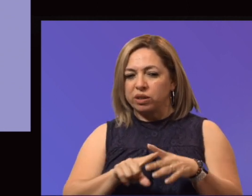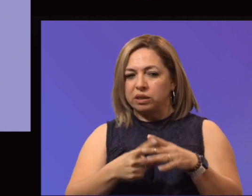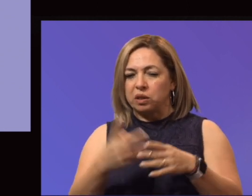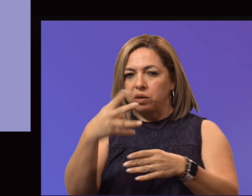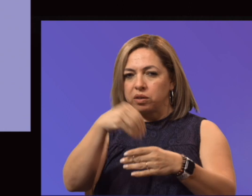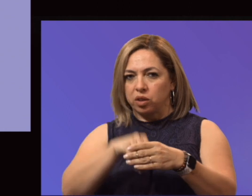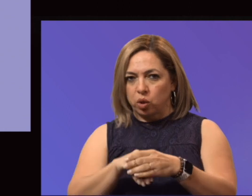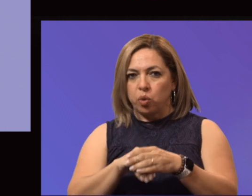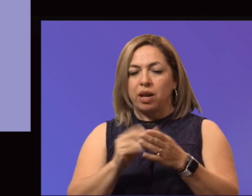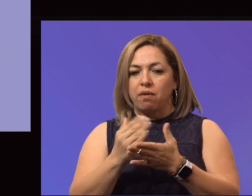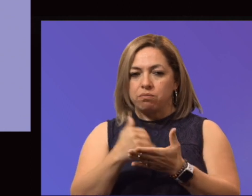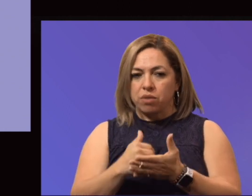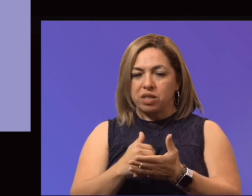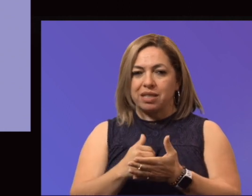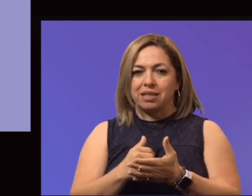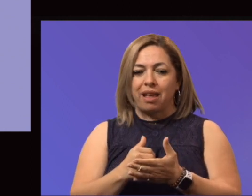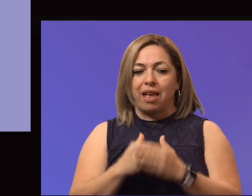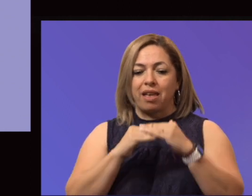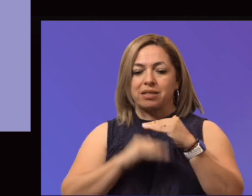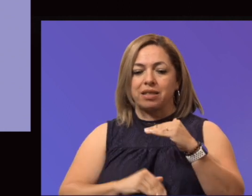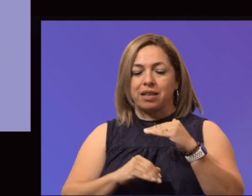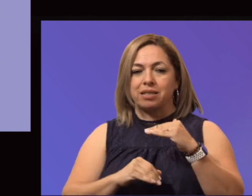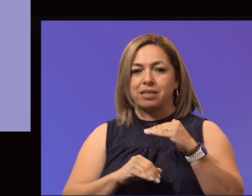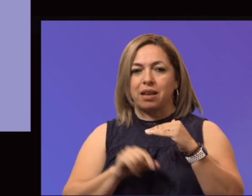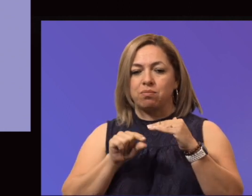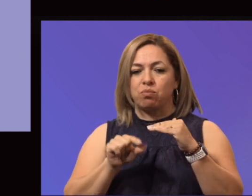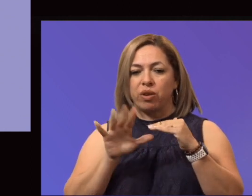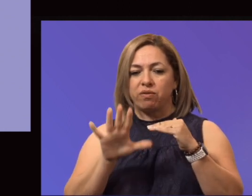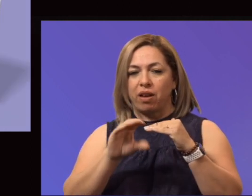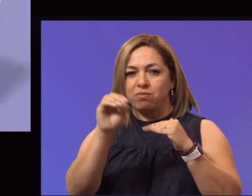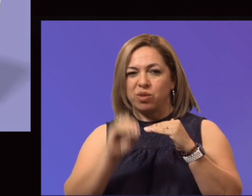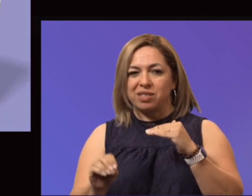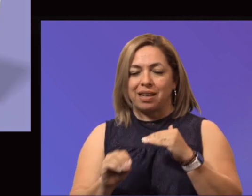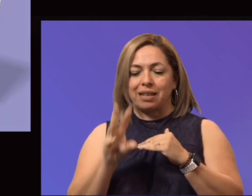It is less than half of 1%. It's about $680,000.